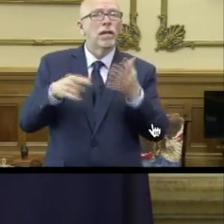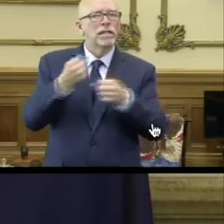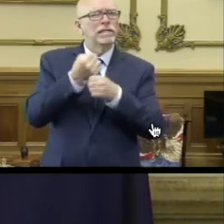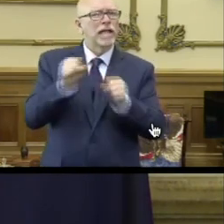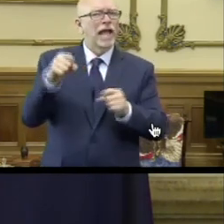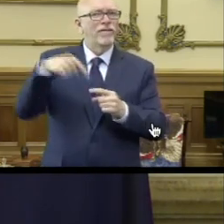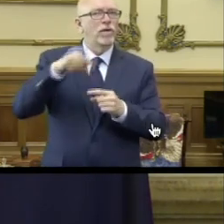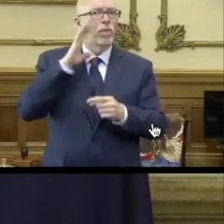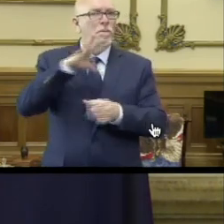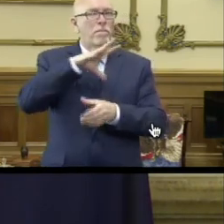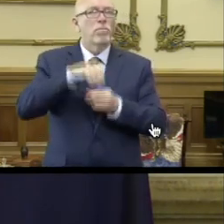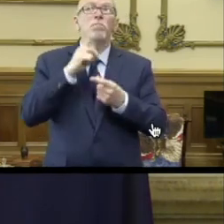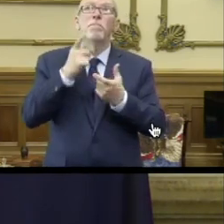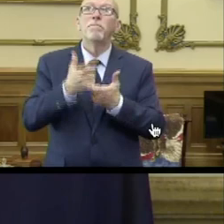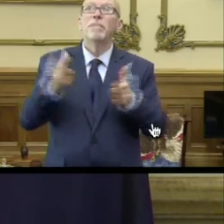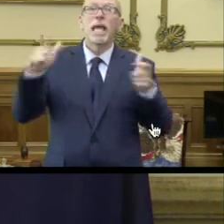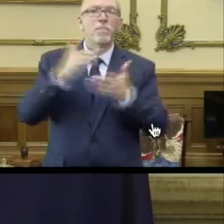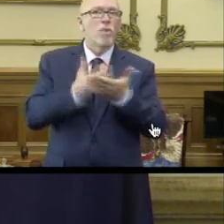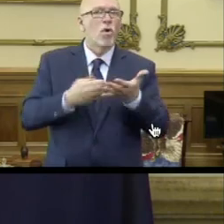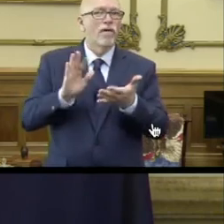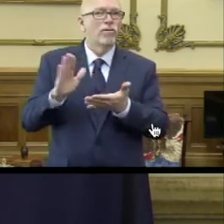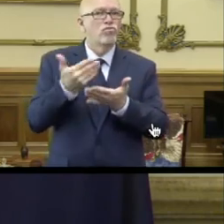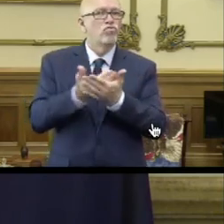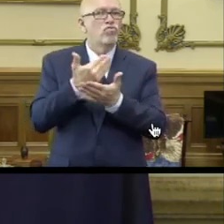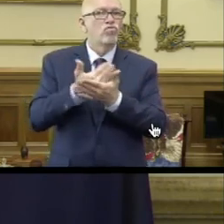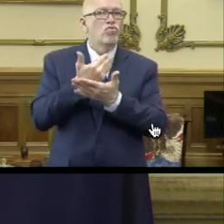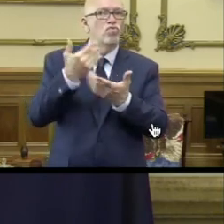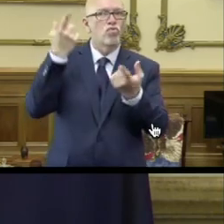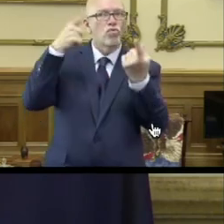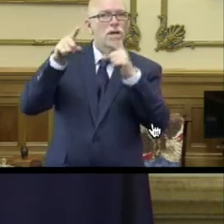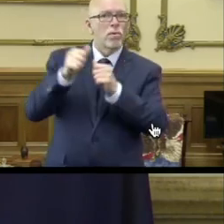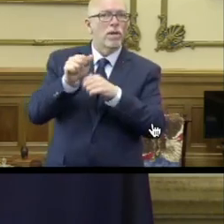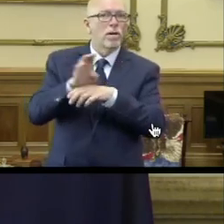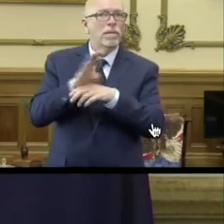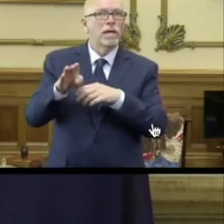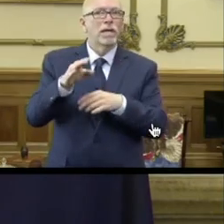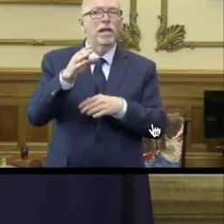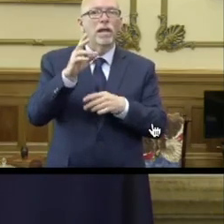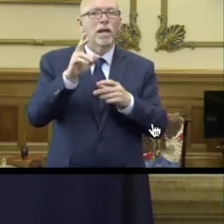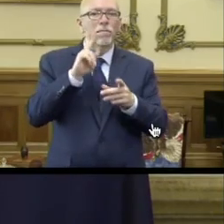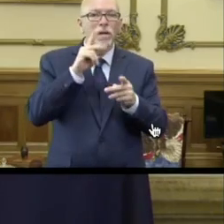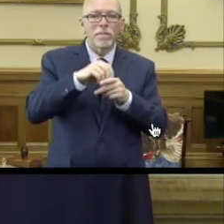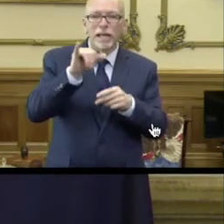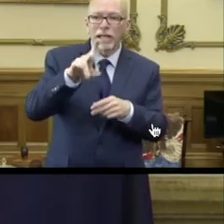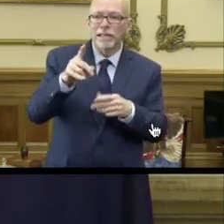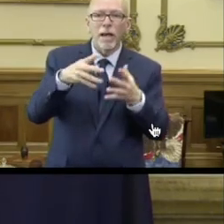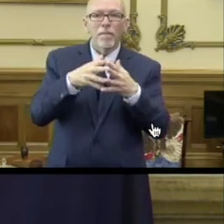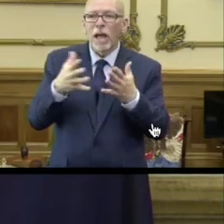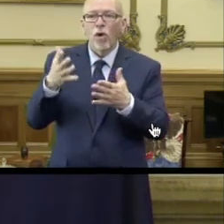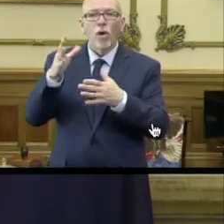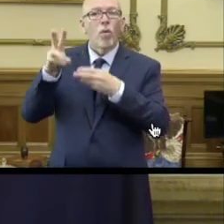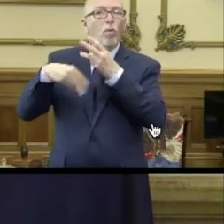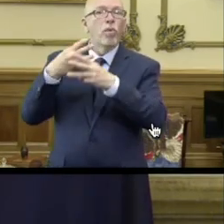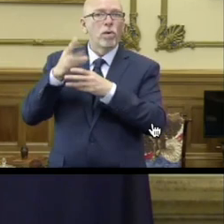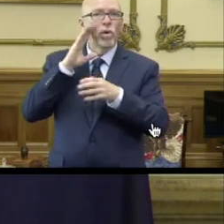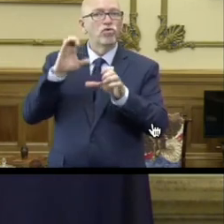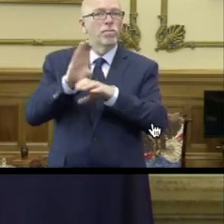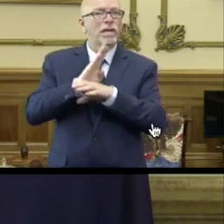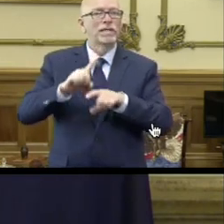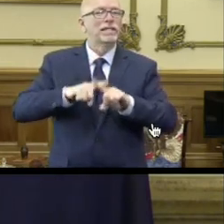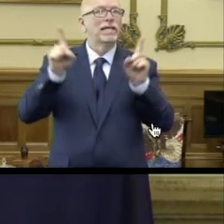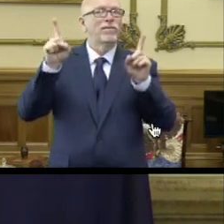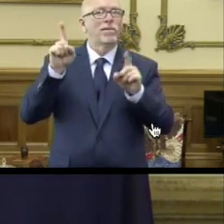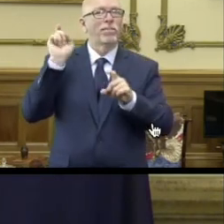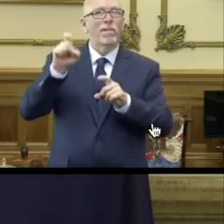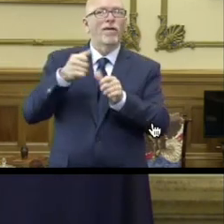be critically important. And Hoosiers, Americans, folks around the world will do business differently according to